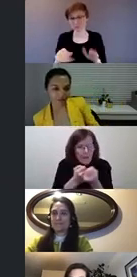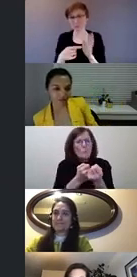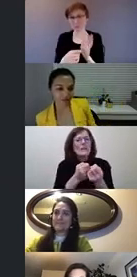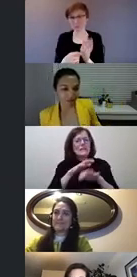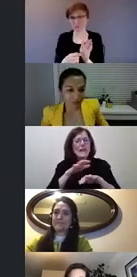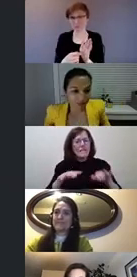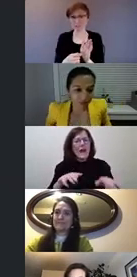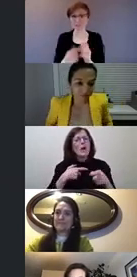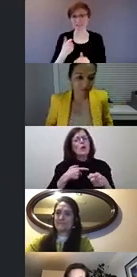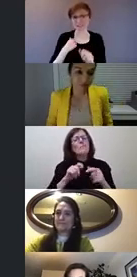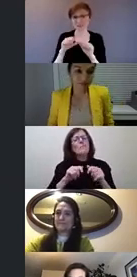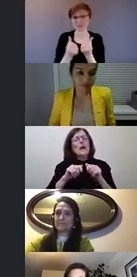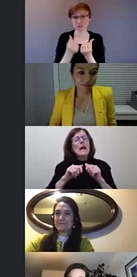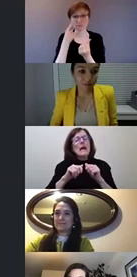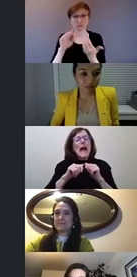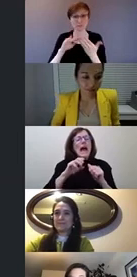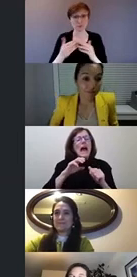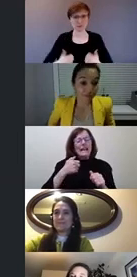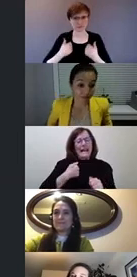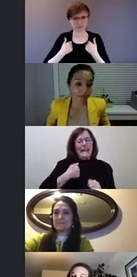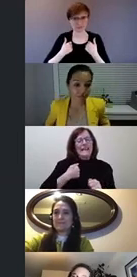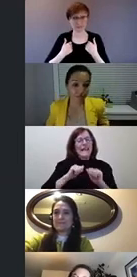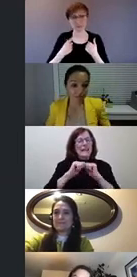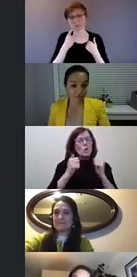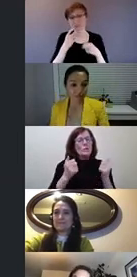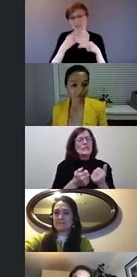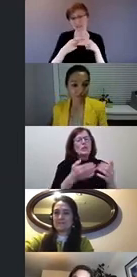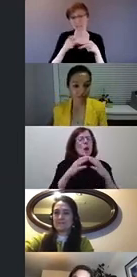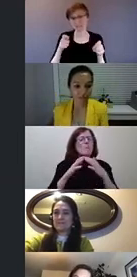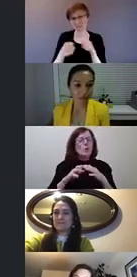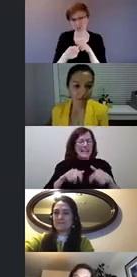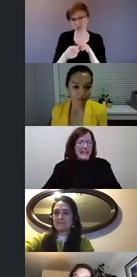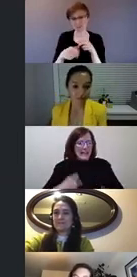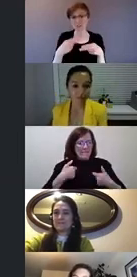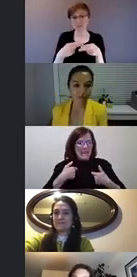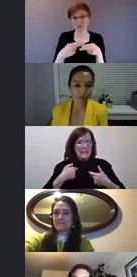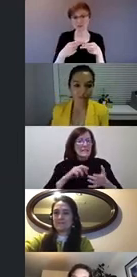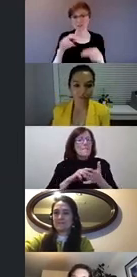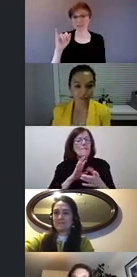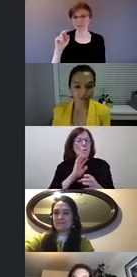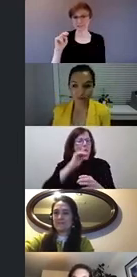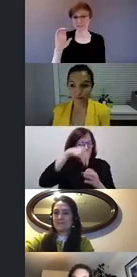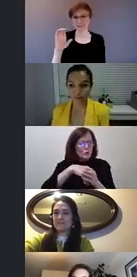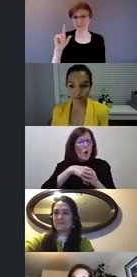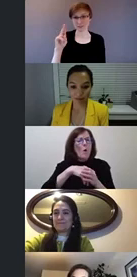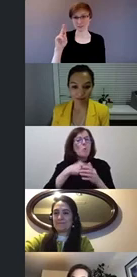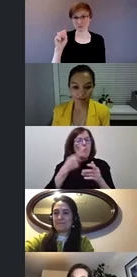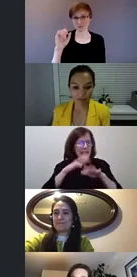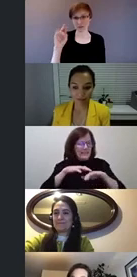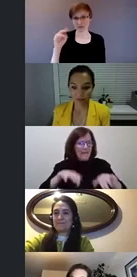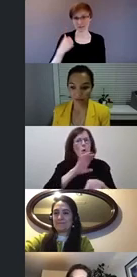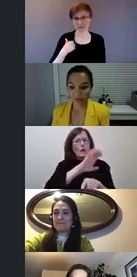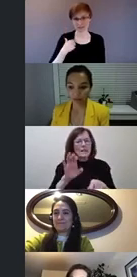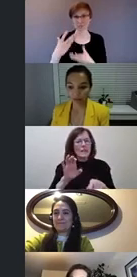for Community Living which has recently renamed itself as Inclusion Canada. I think you know that there's a tendency